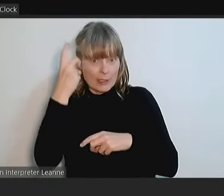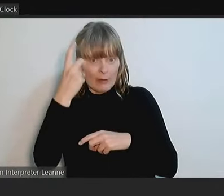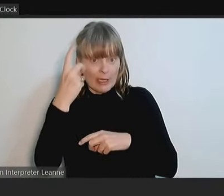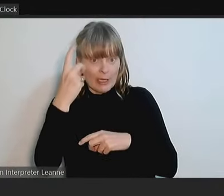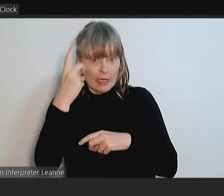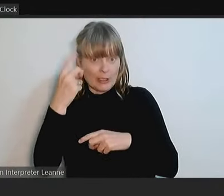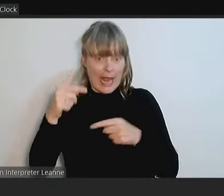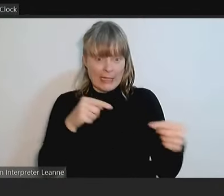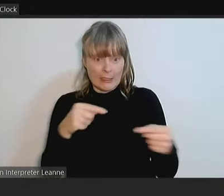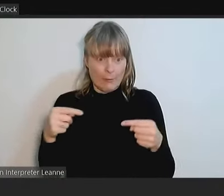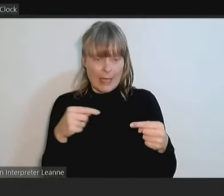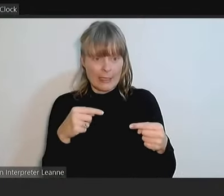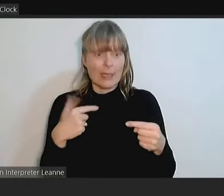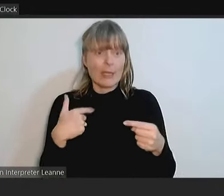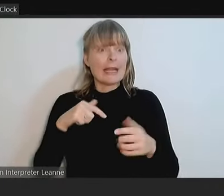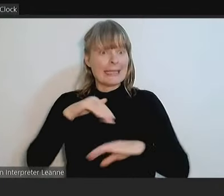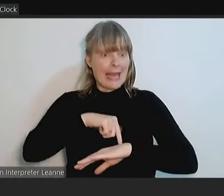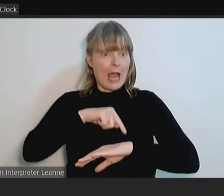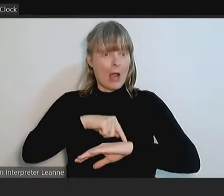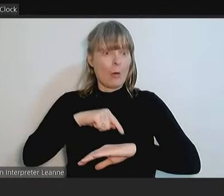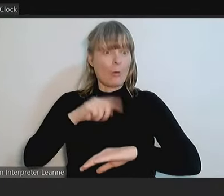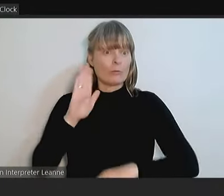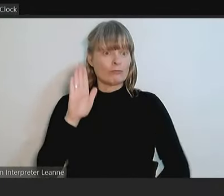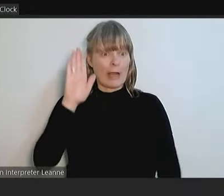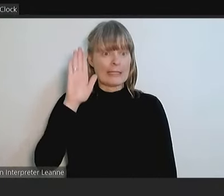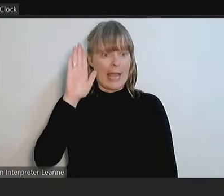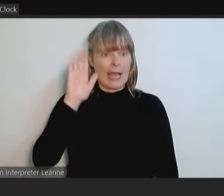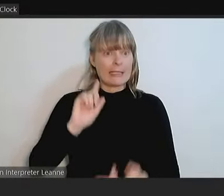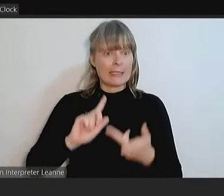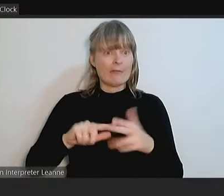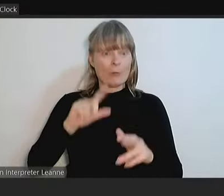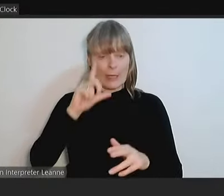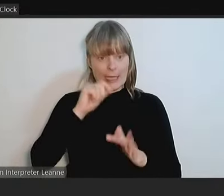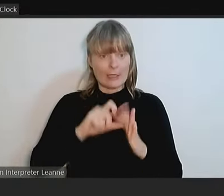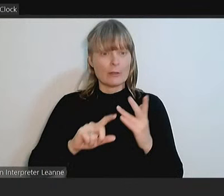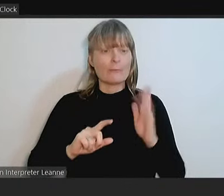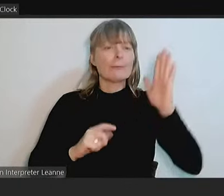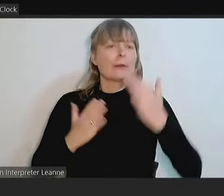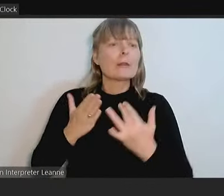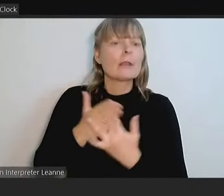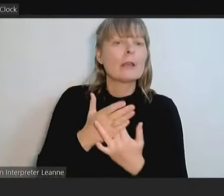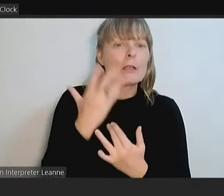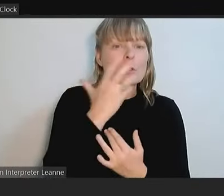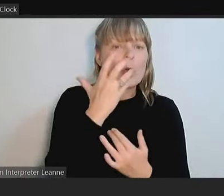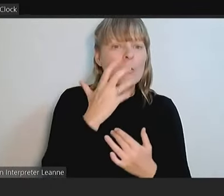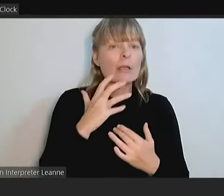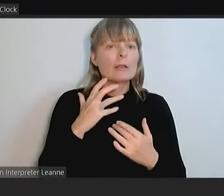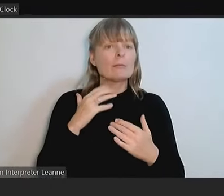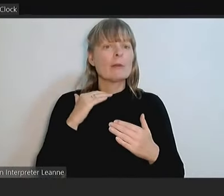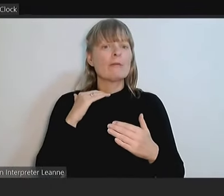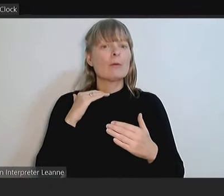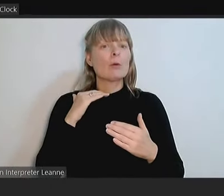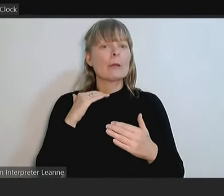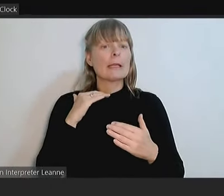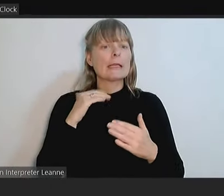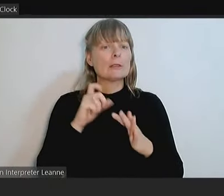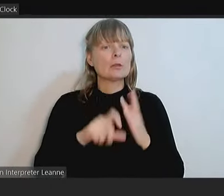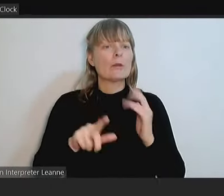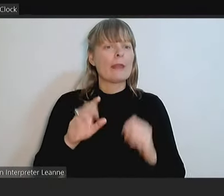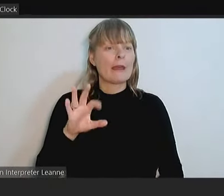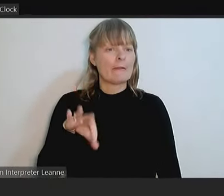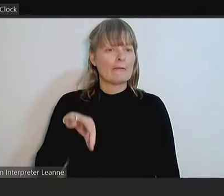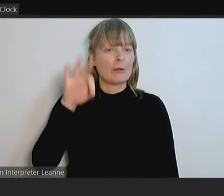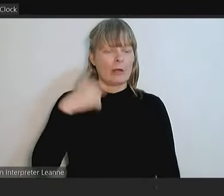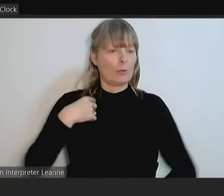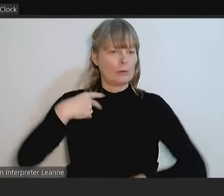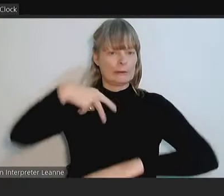hands to vote that we can do that. Mayor, sorry, before we move to that vote, could I just, sorry, I'll stand up,